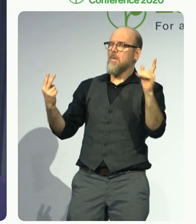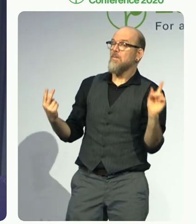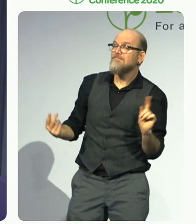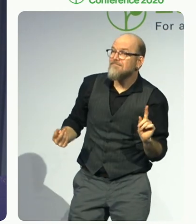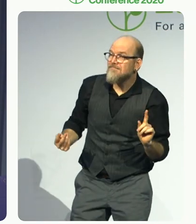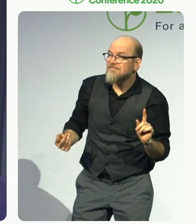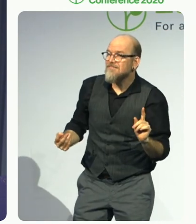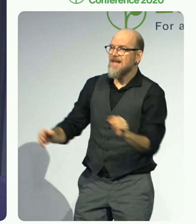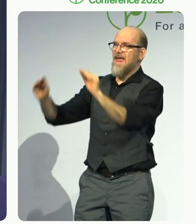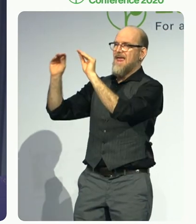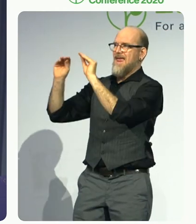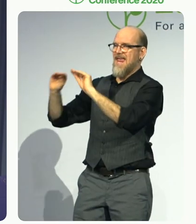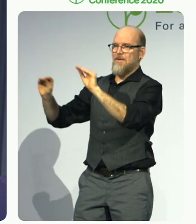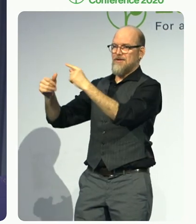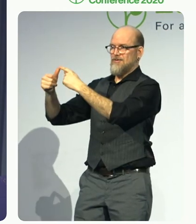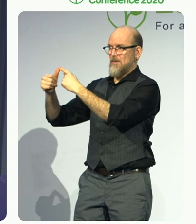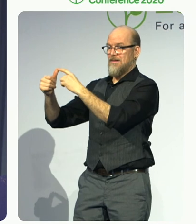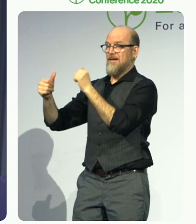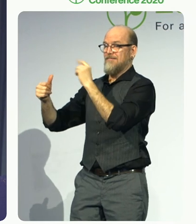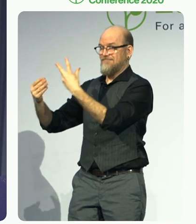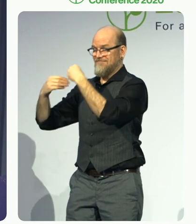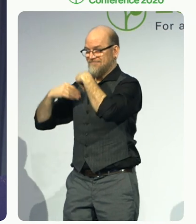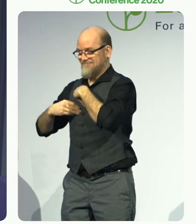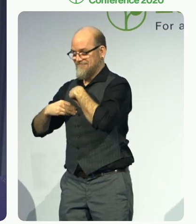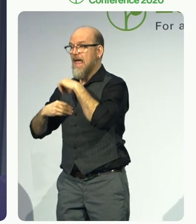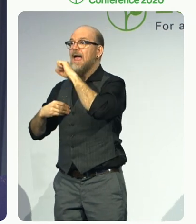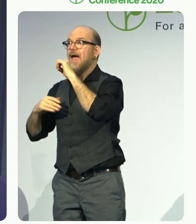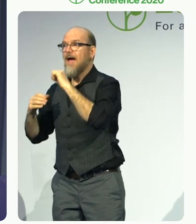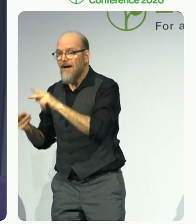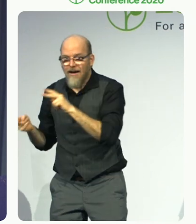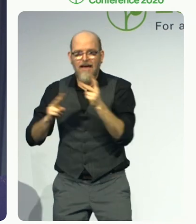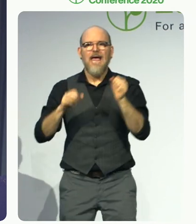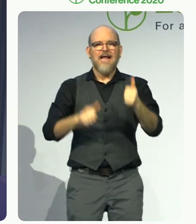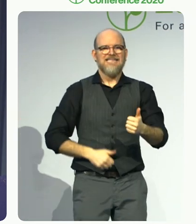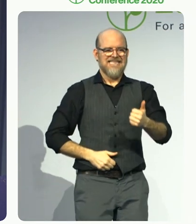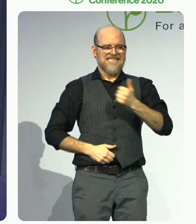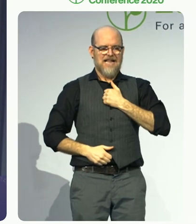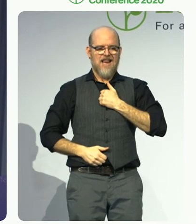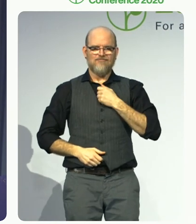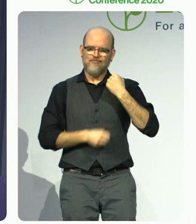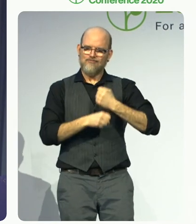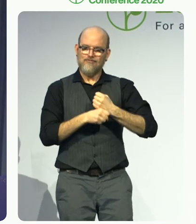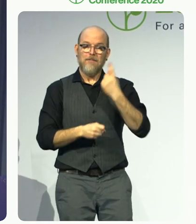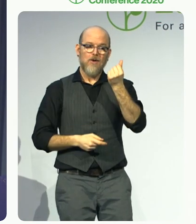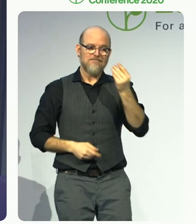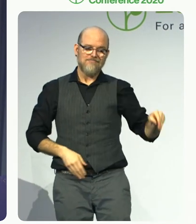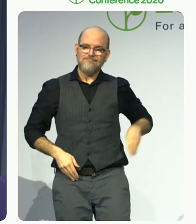Conference are important and indispensable contributions to achieving this objective.